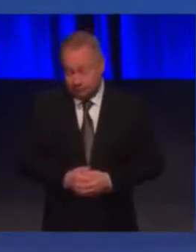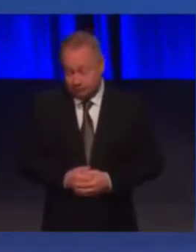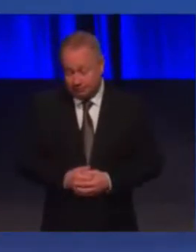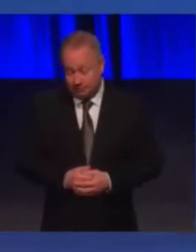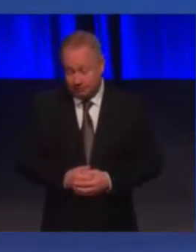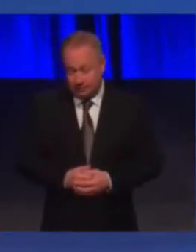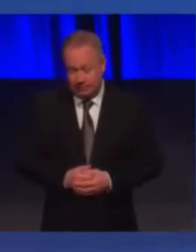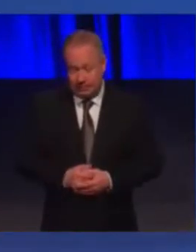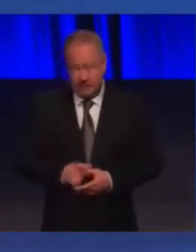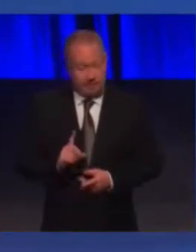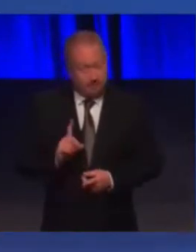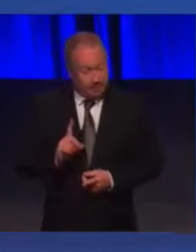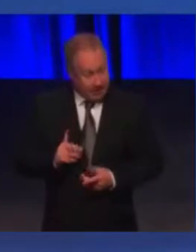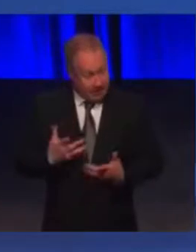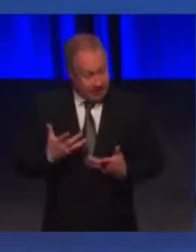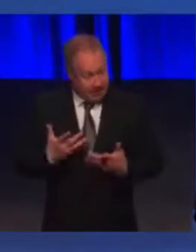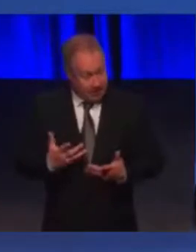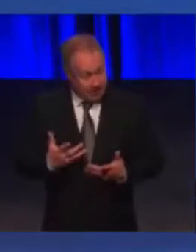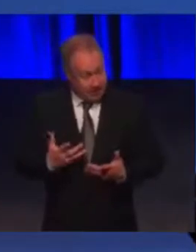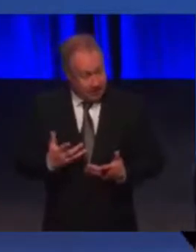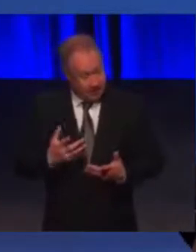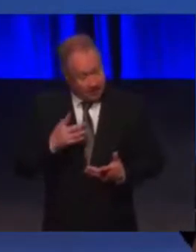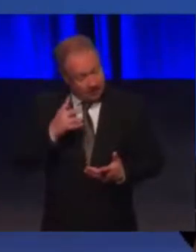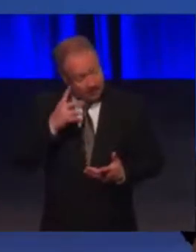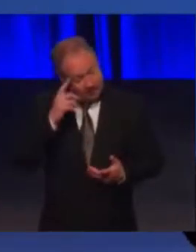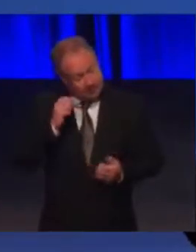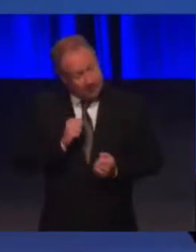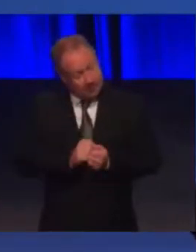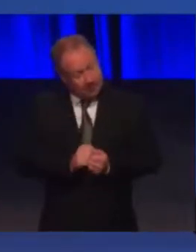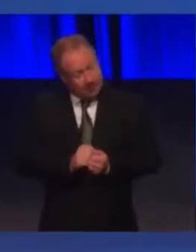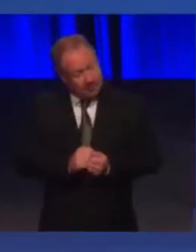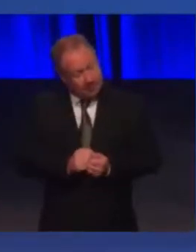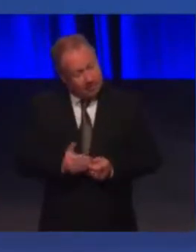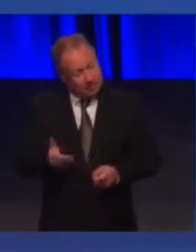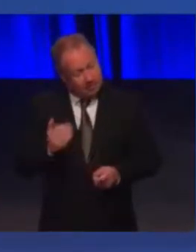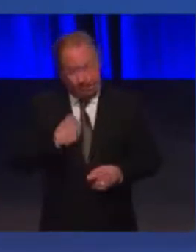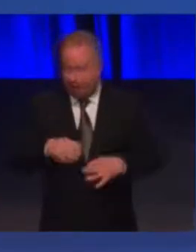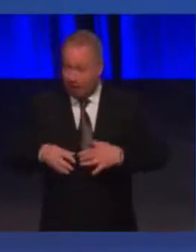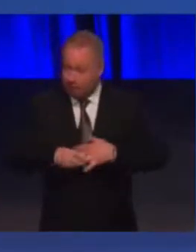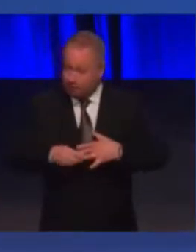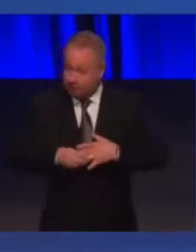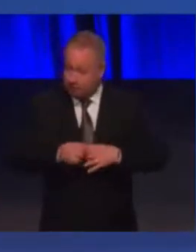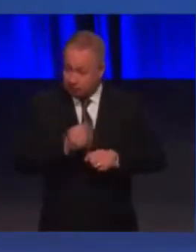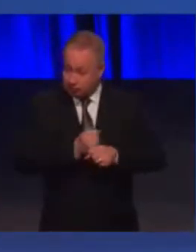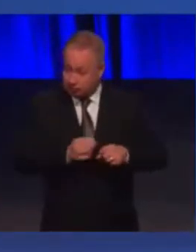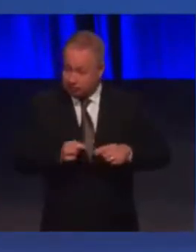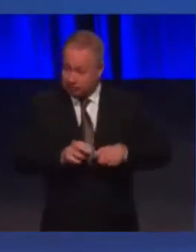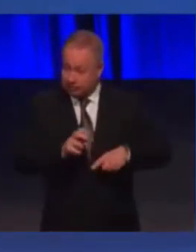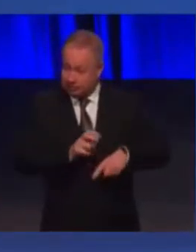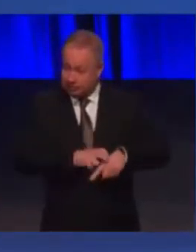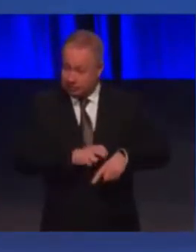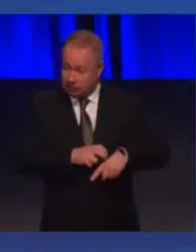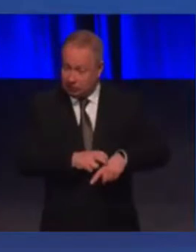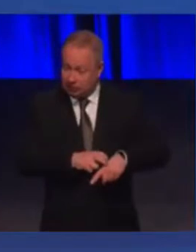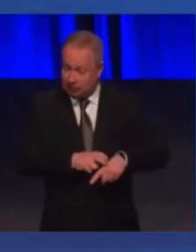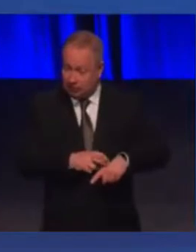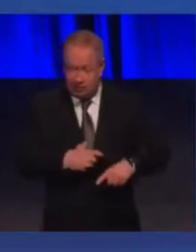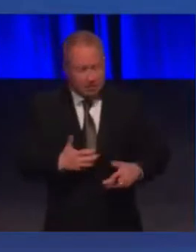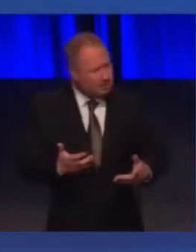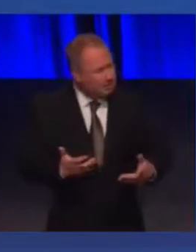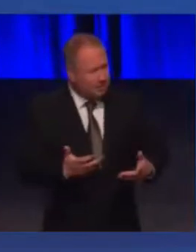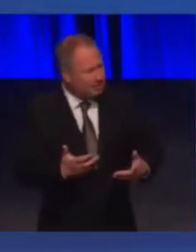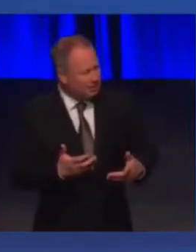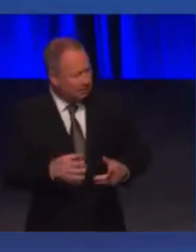But you know, to this day, I remember the shock when my husband, who's a GP, replied to my despair at the lack of any